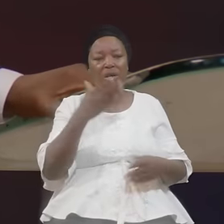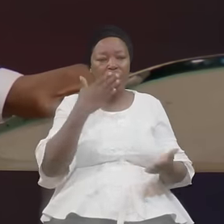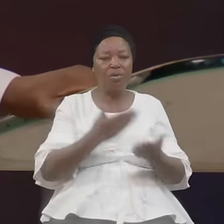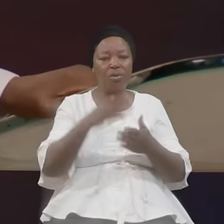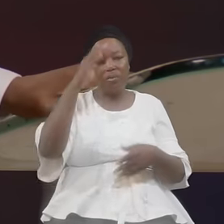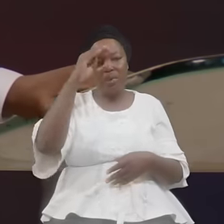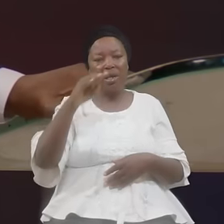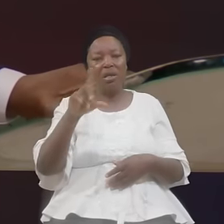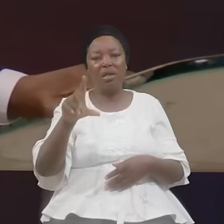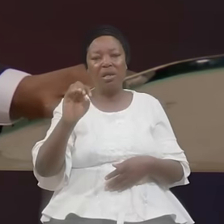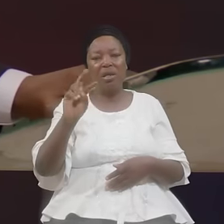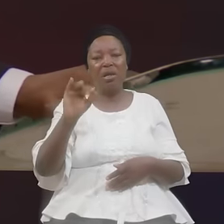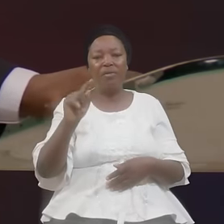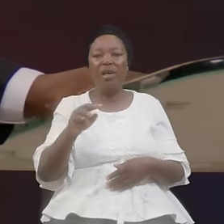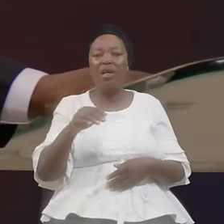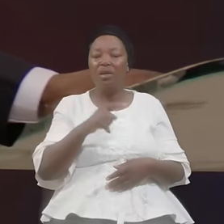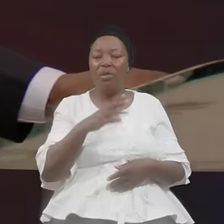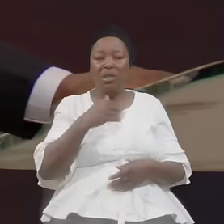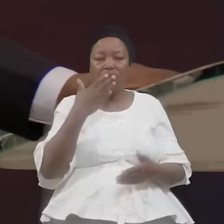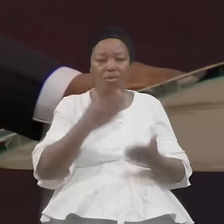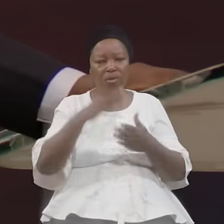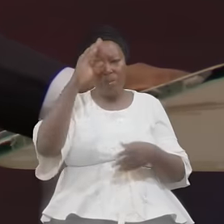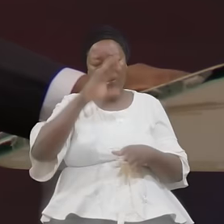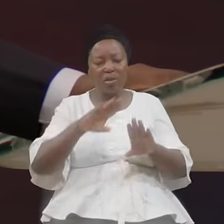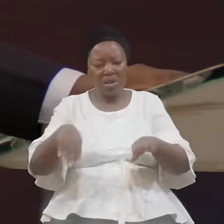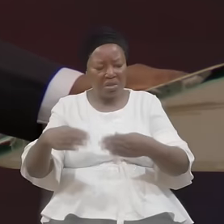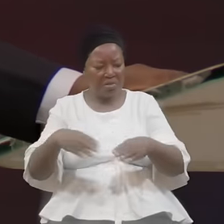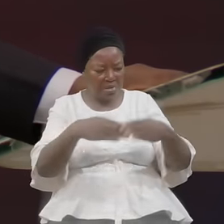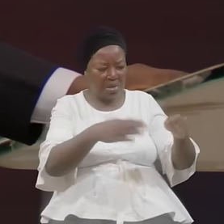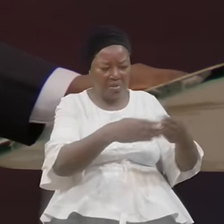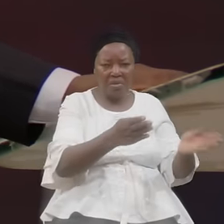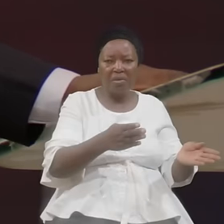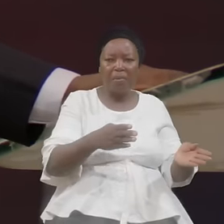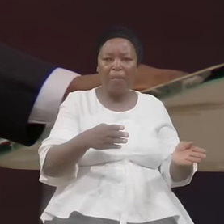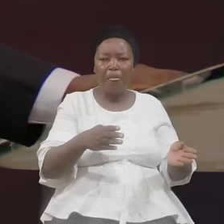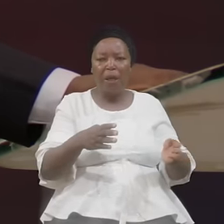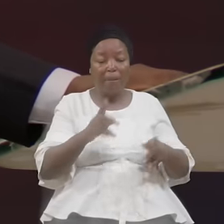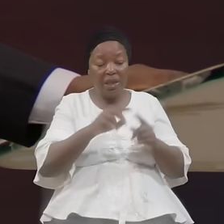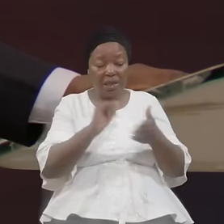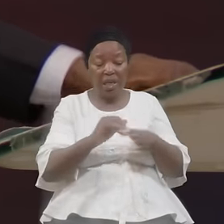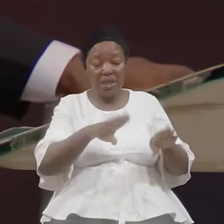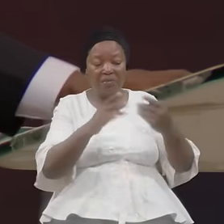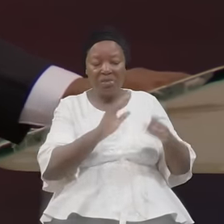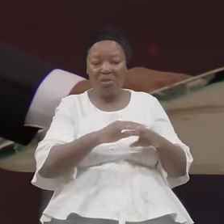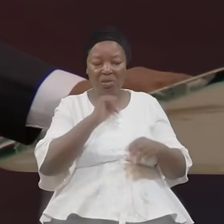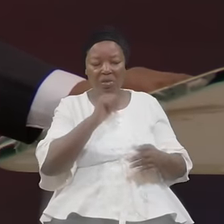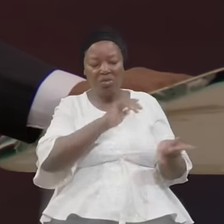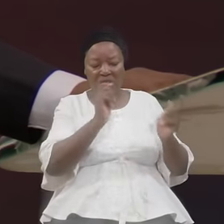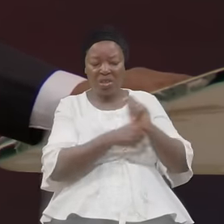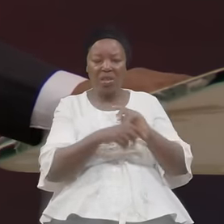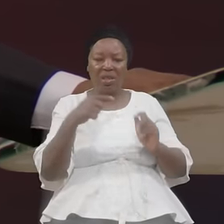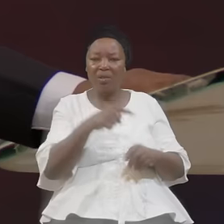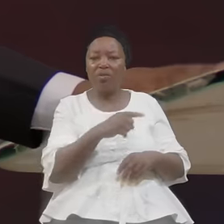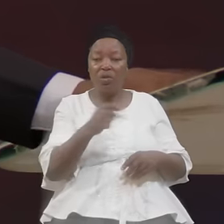He Was A Good Man He Was Giving But That Giving Did Not Turn His Head Was A Good Man And